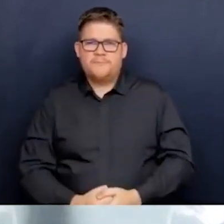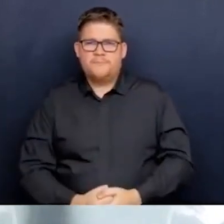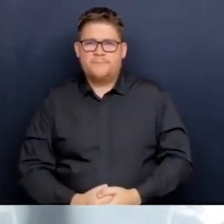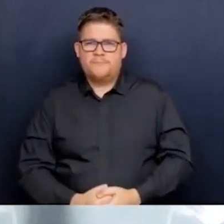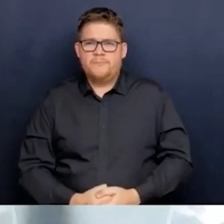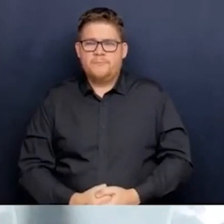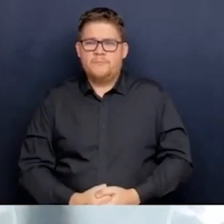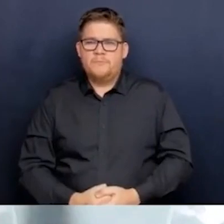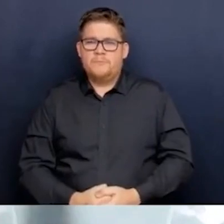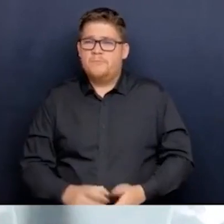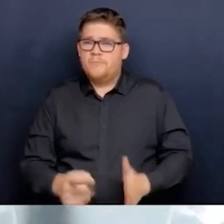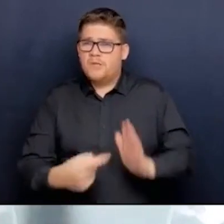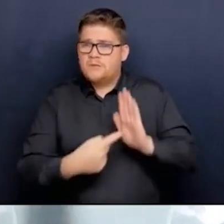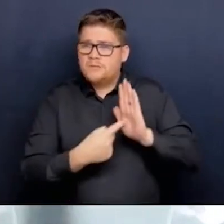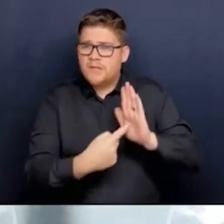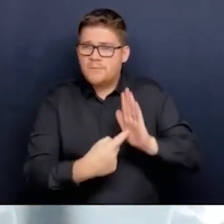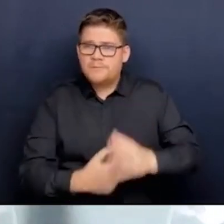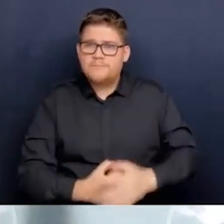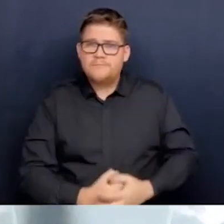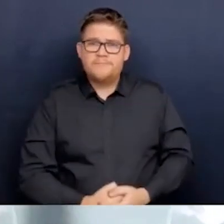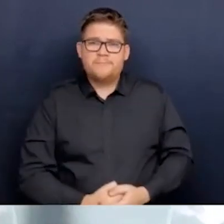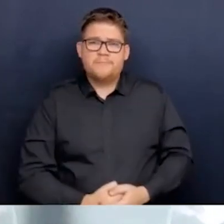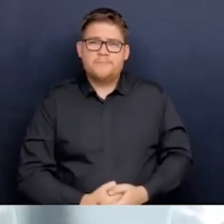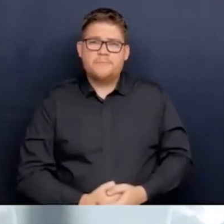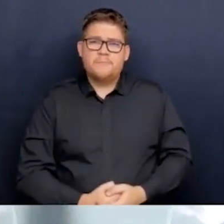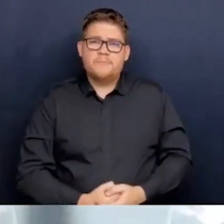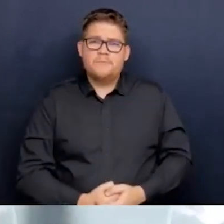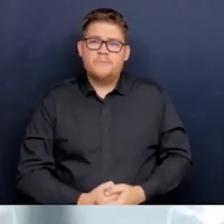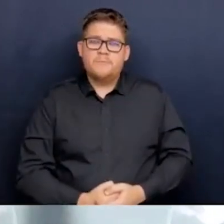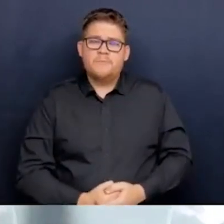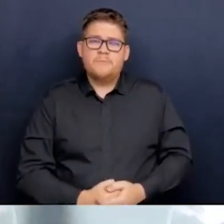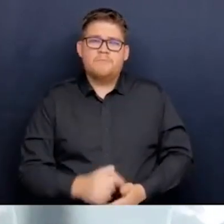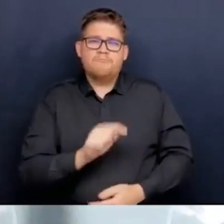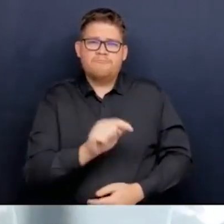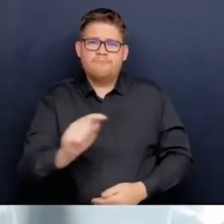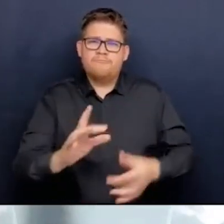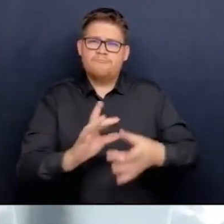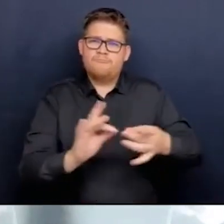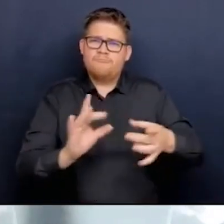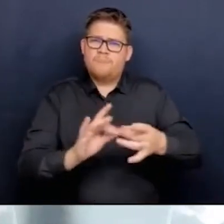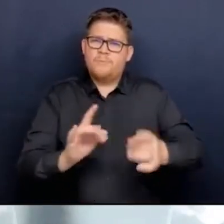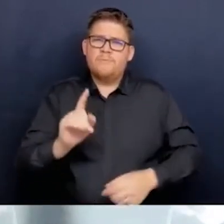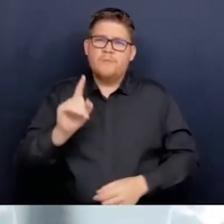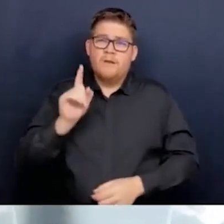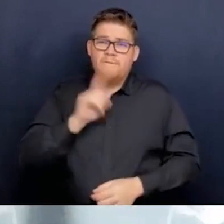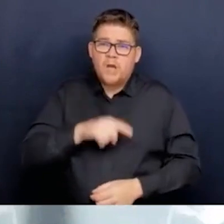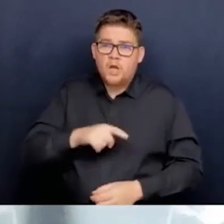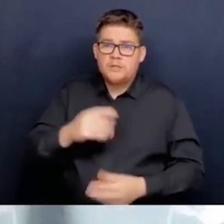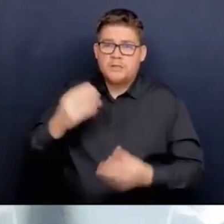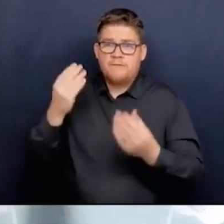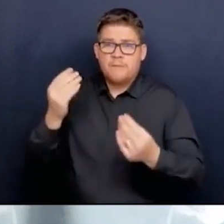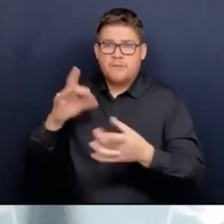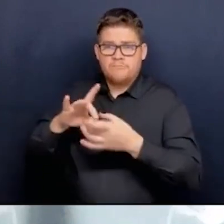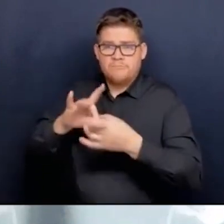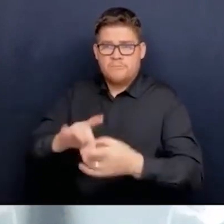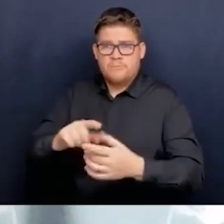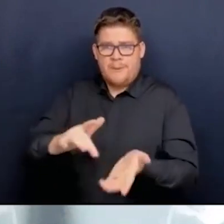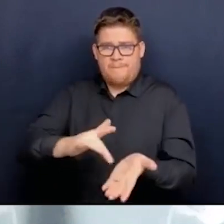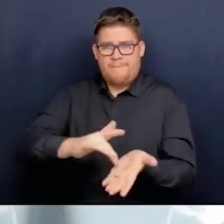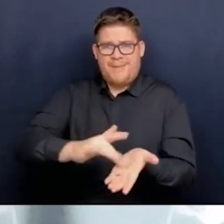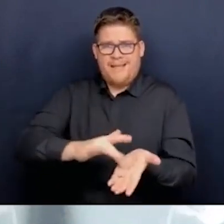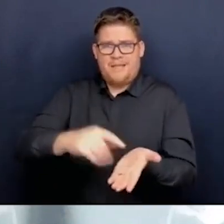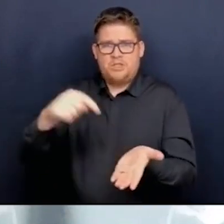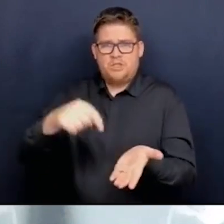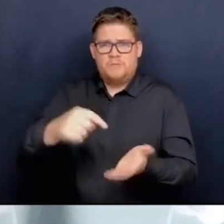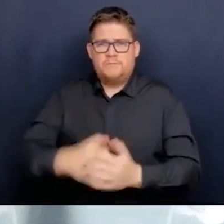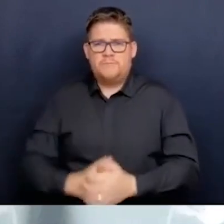remedies. There is a requirement to be truthful and evidence-based now. That